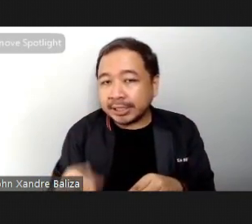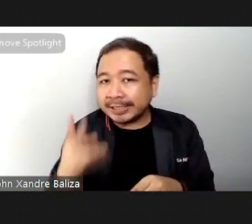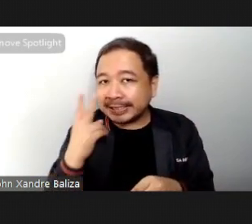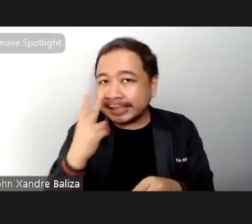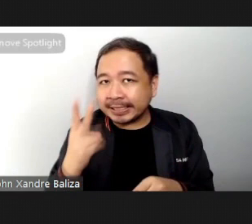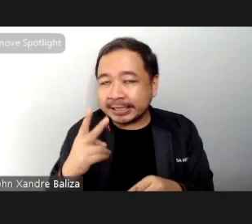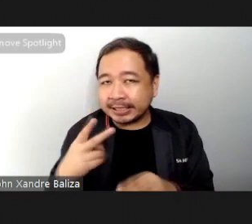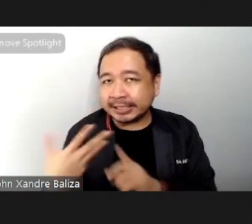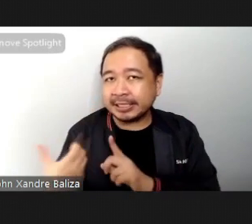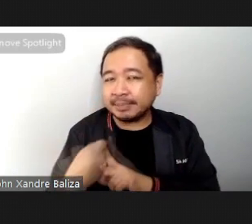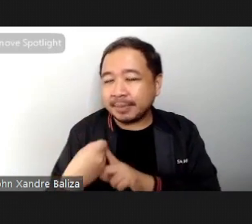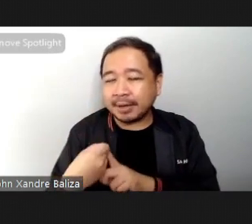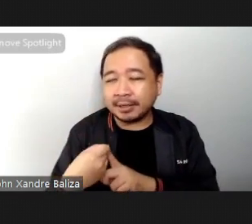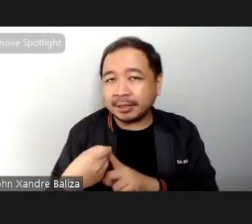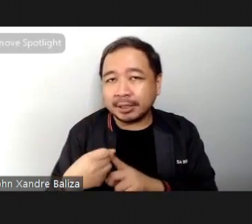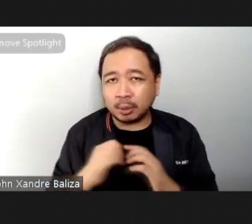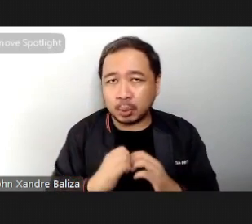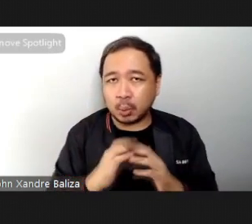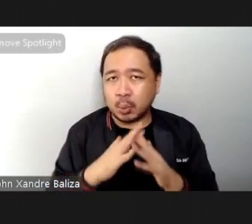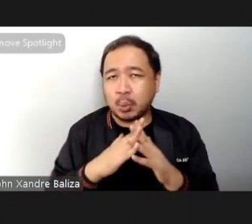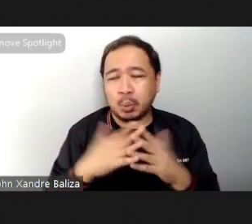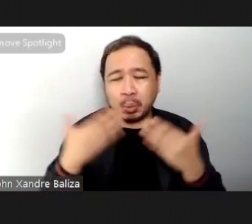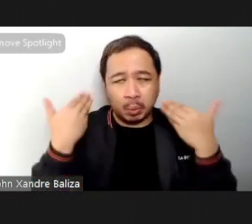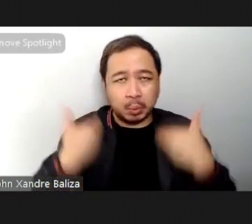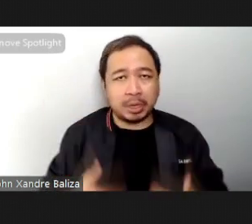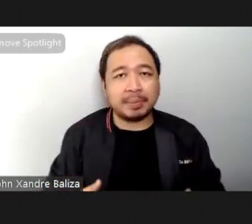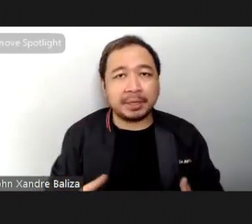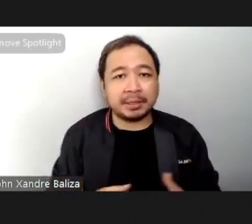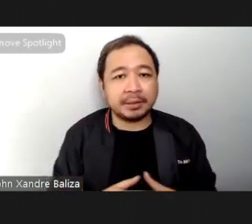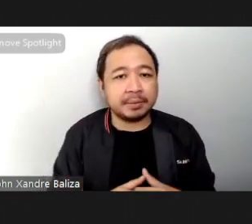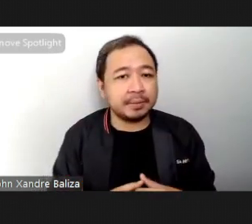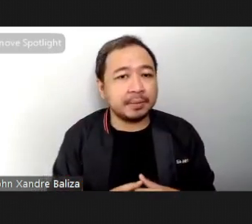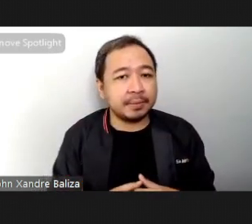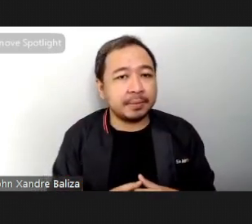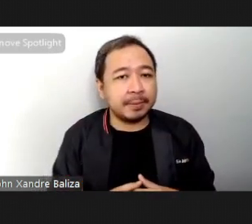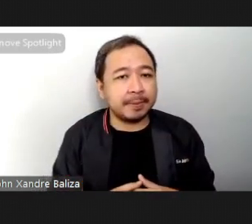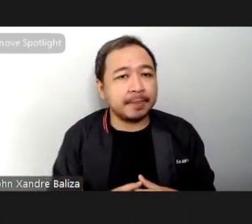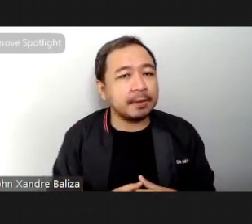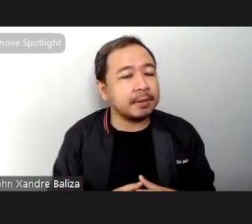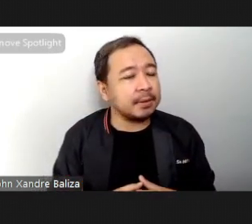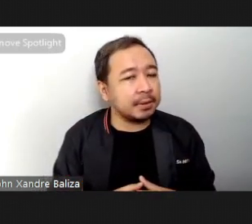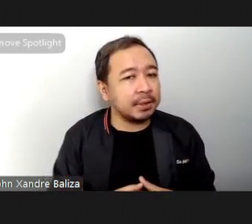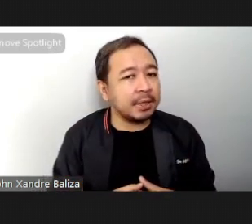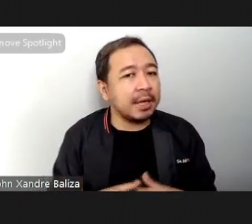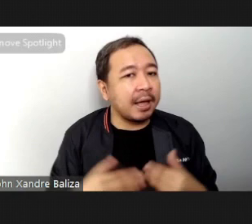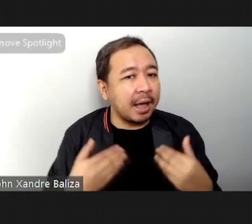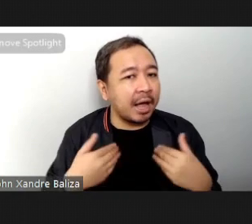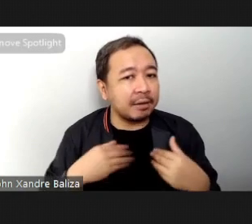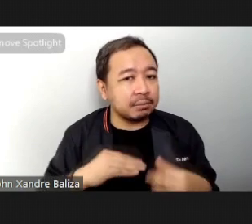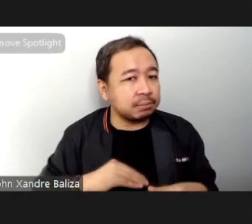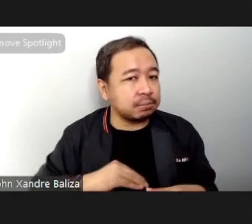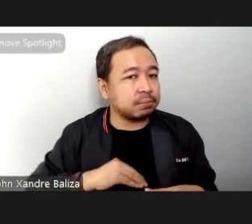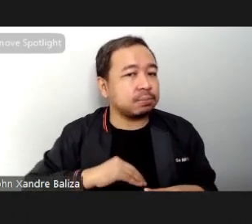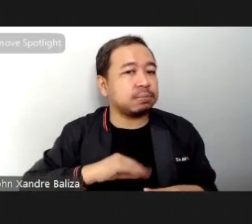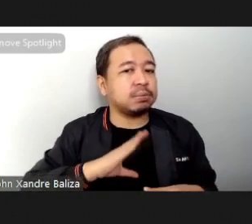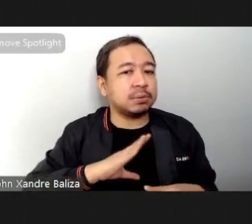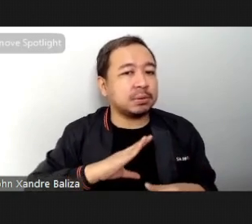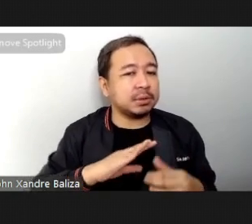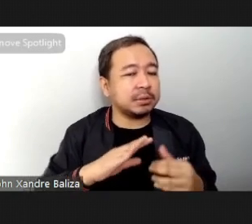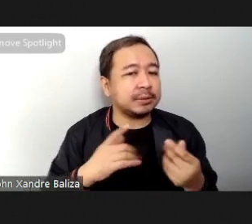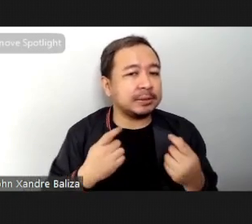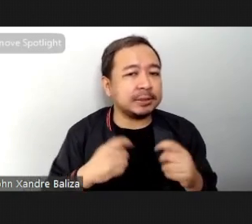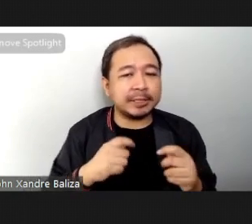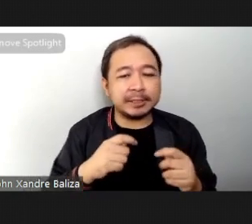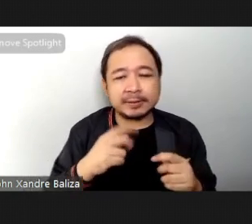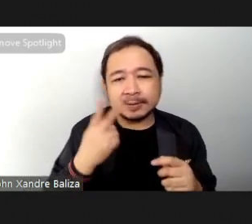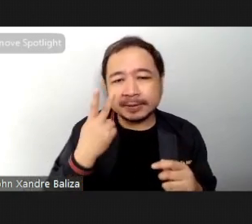you get boosts of dopamine as you concentrate on successfully performing moves you also get boosts of serotonin as you finally achieve the patterns